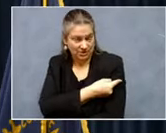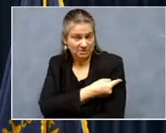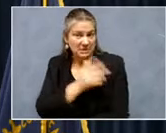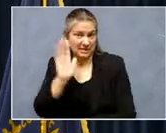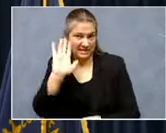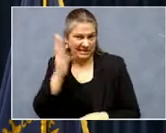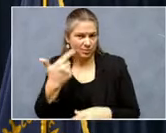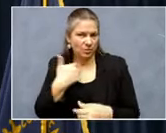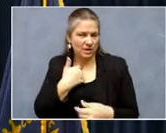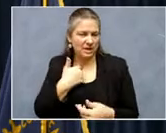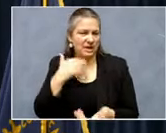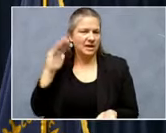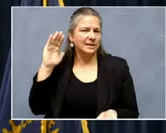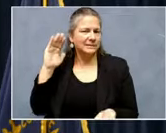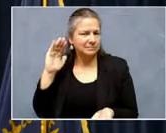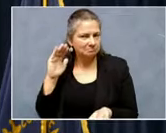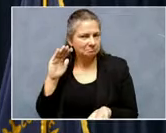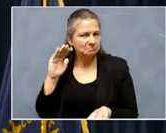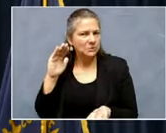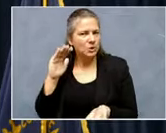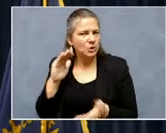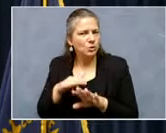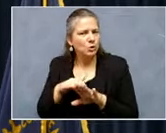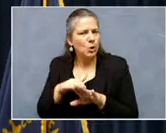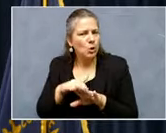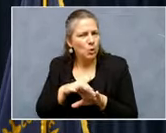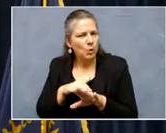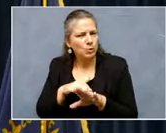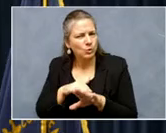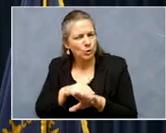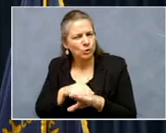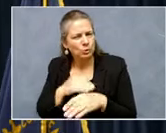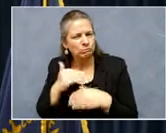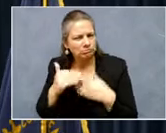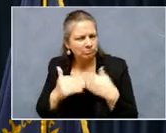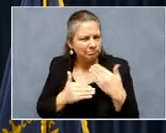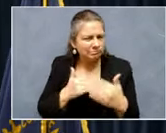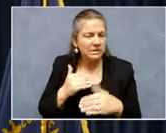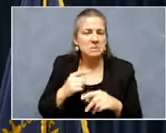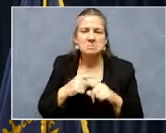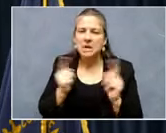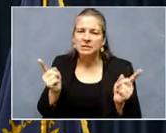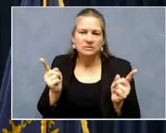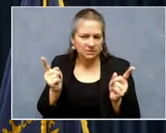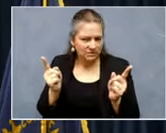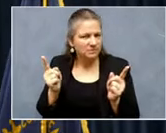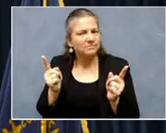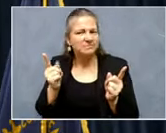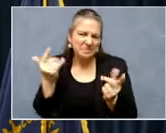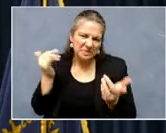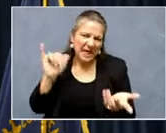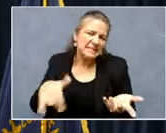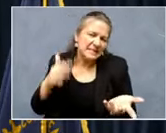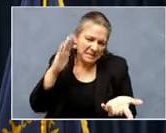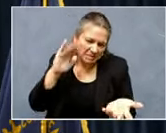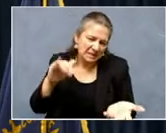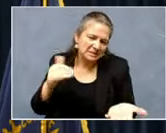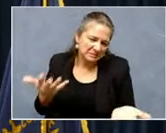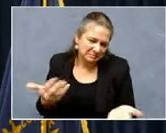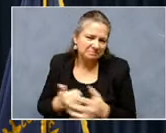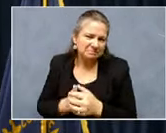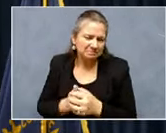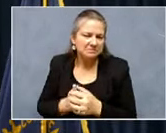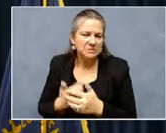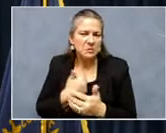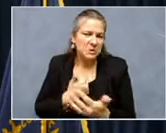slowing a bit, um, the end pace, but, you know, that is to be expected. Um, we're going to wait to go